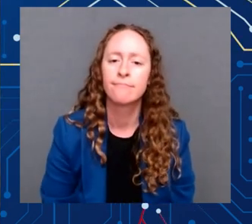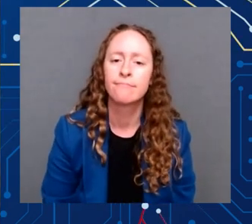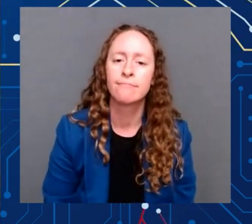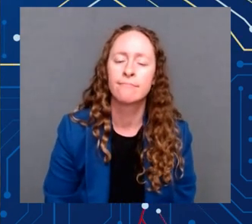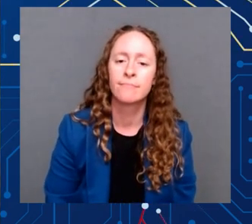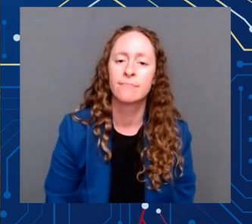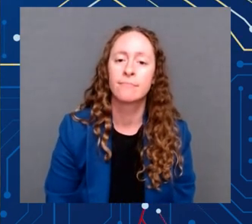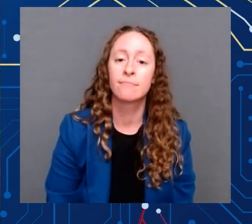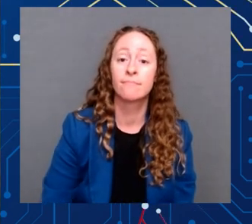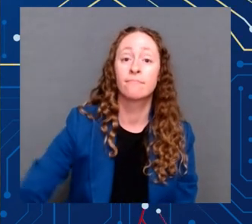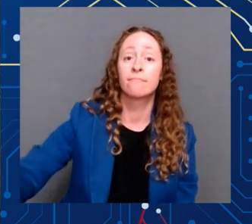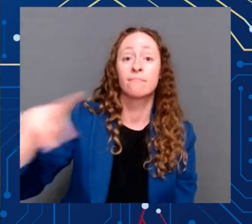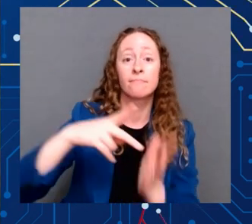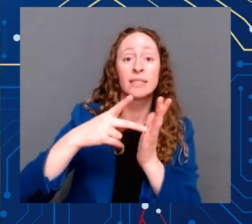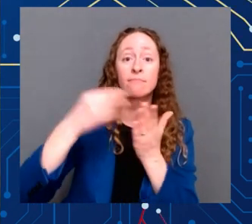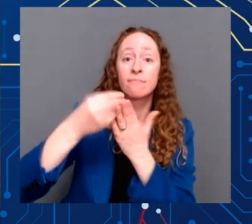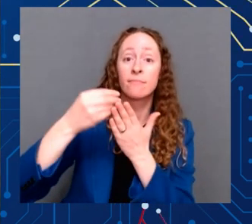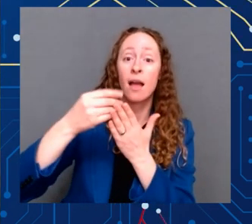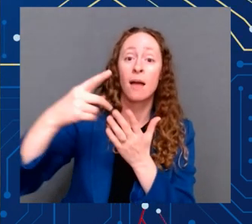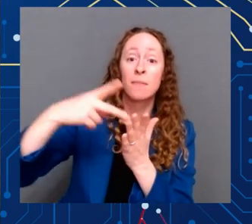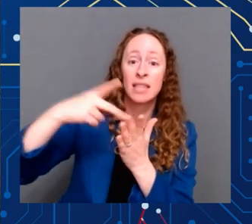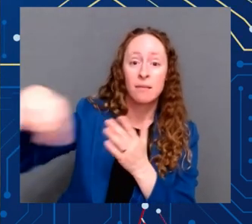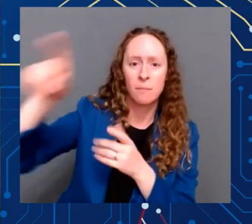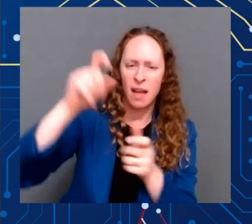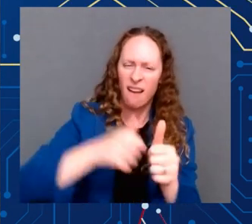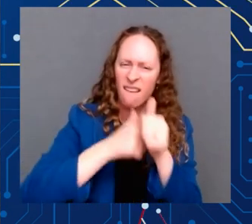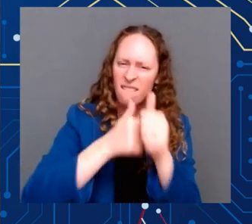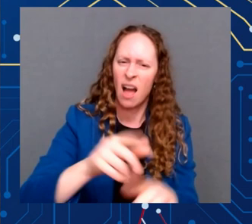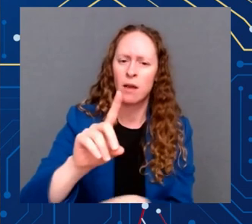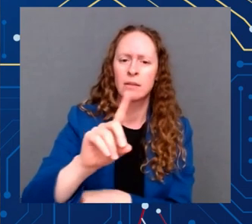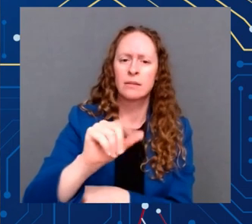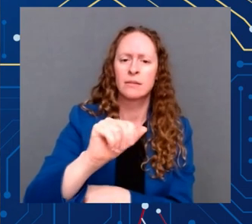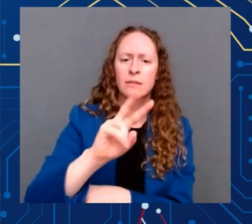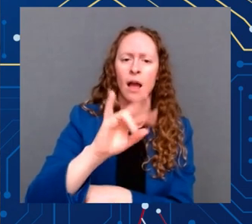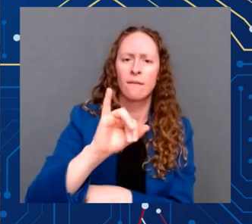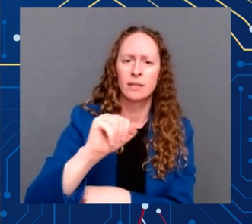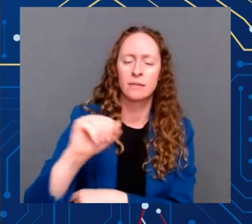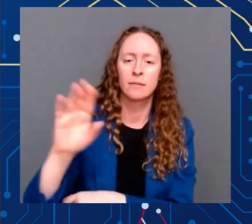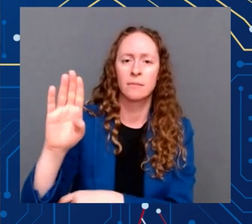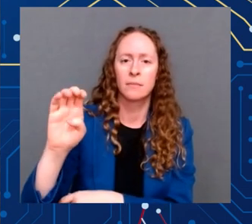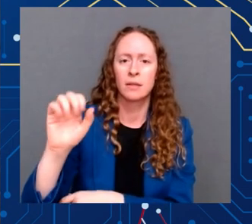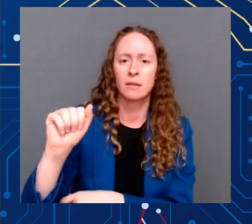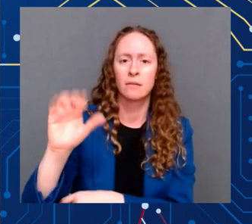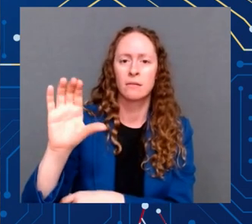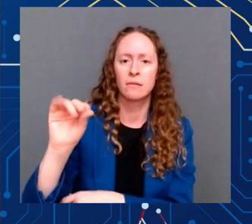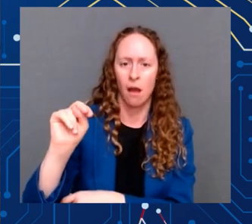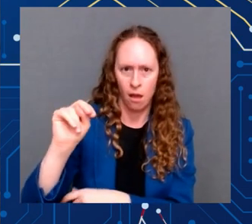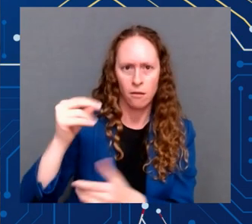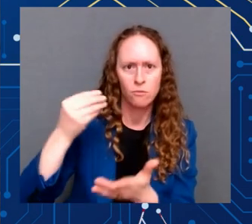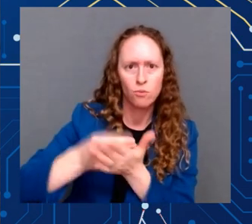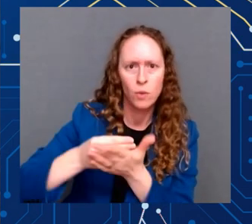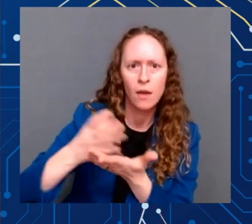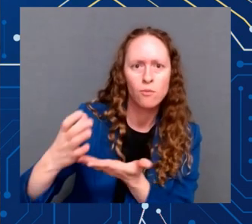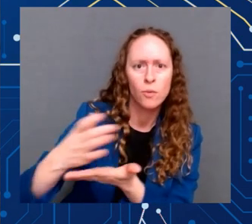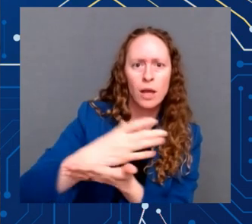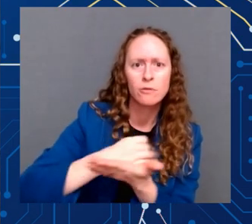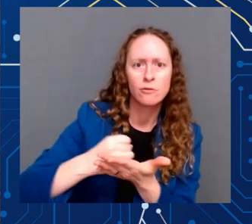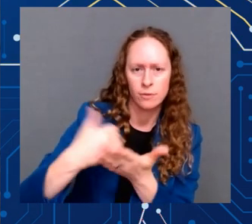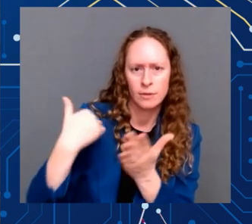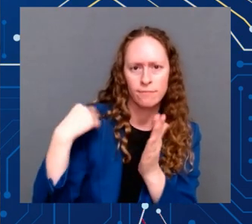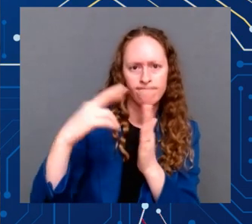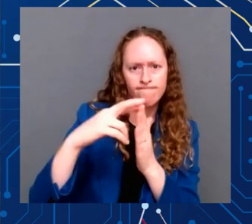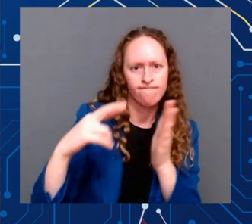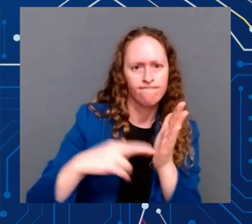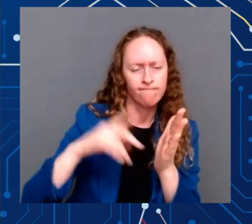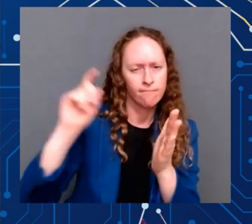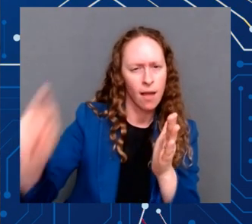to ensure the tens of thousands of new construction jobs are union jobs. We'll not allow companies to use